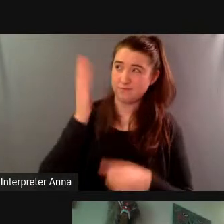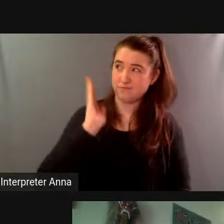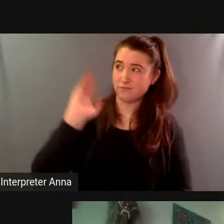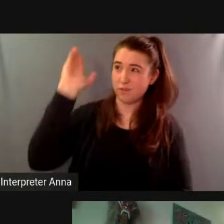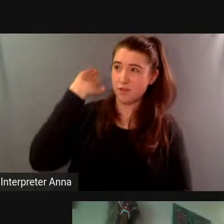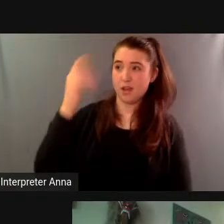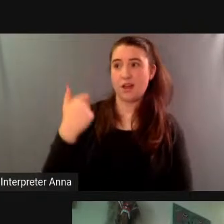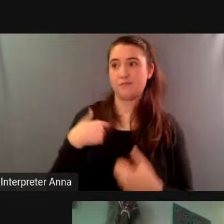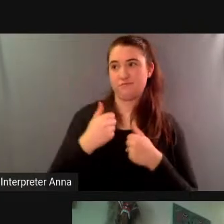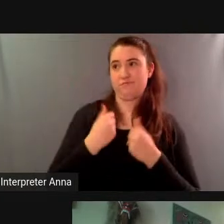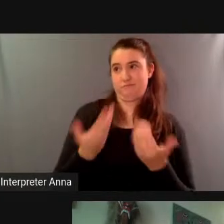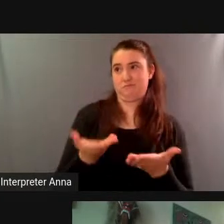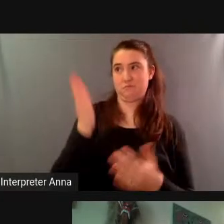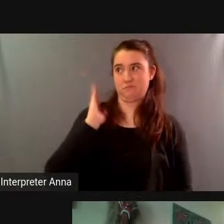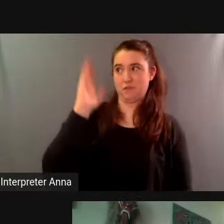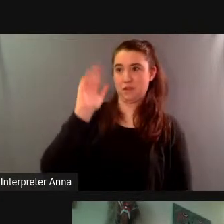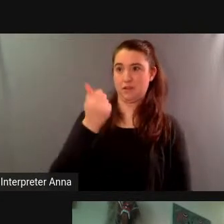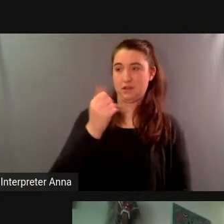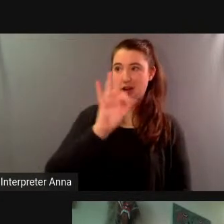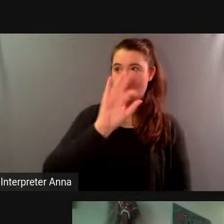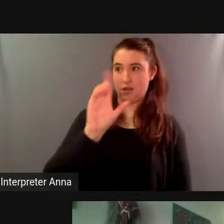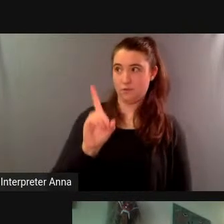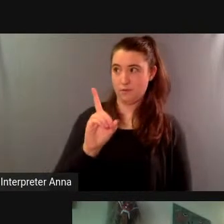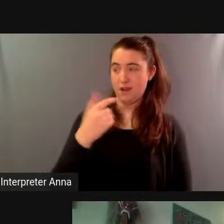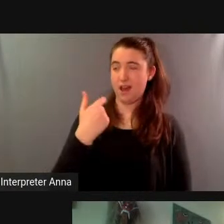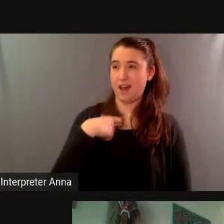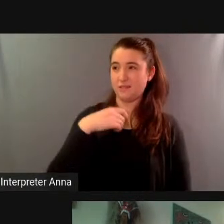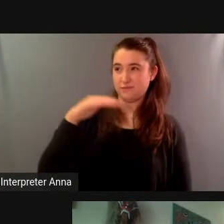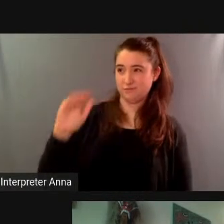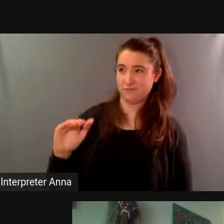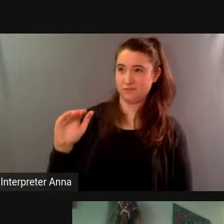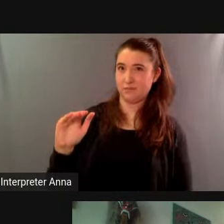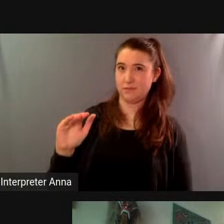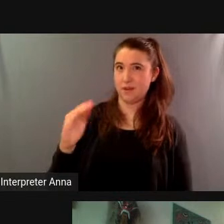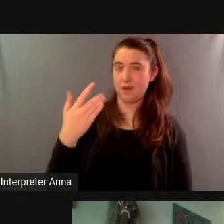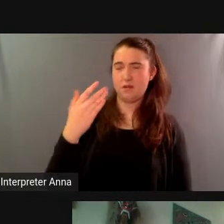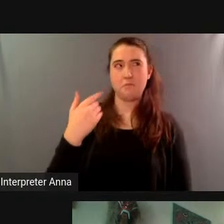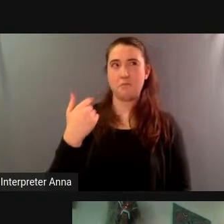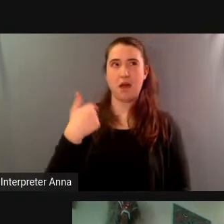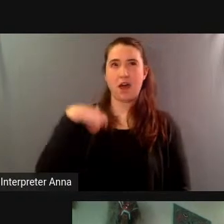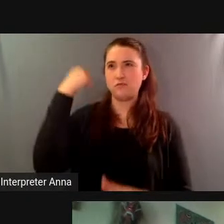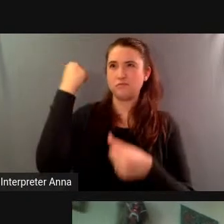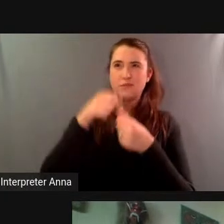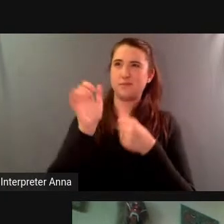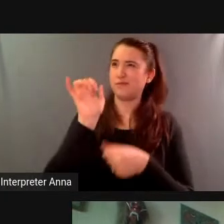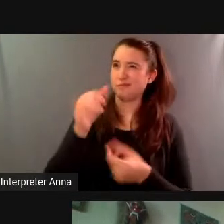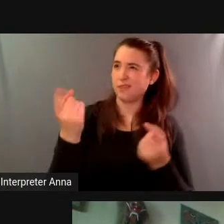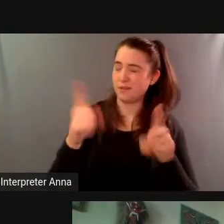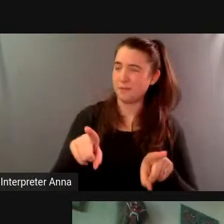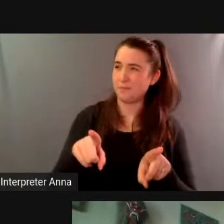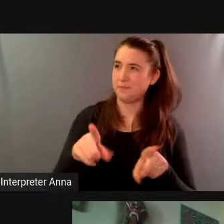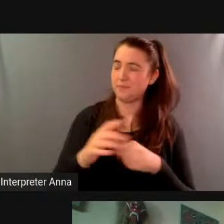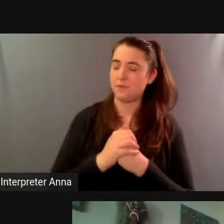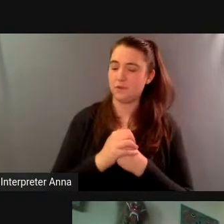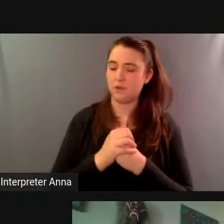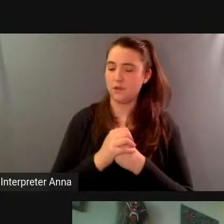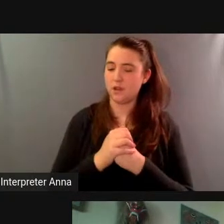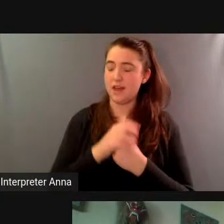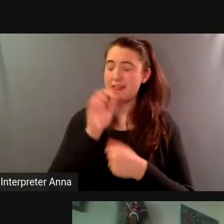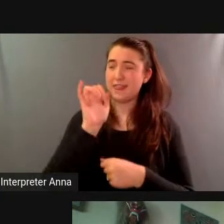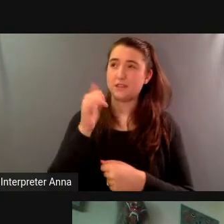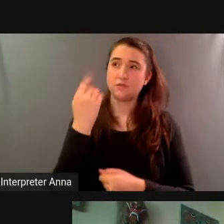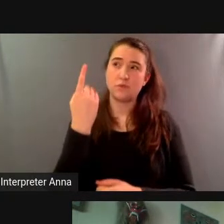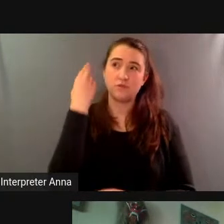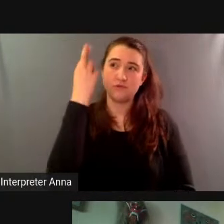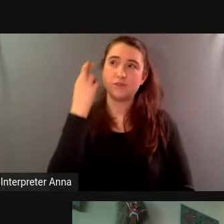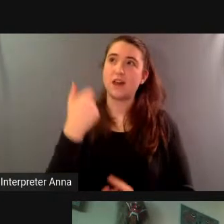in the 90s other than biodome i i really don't remember this at all um and so that's partly why i really loved this